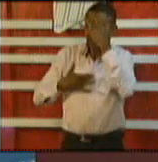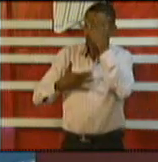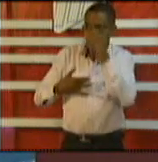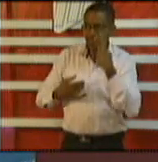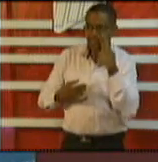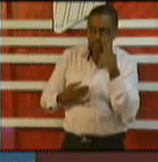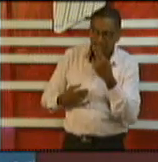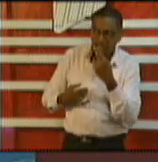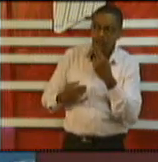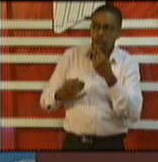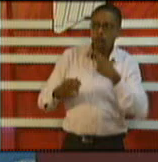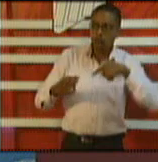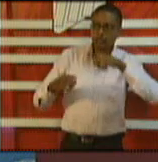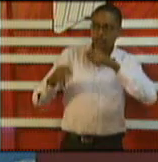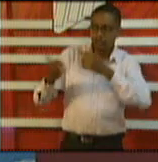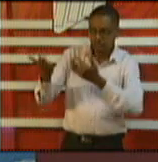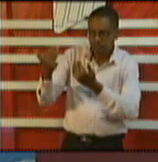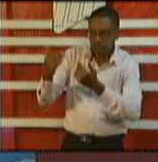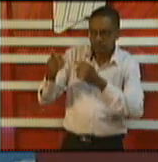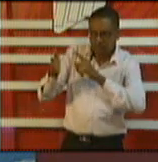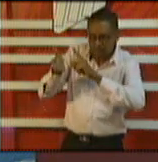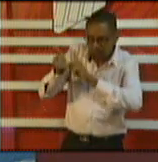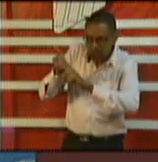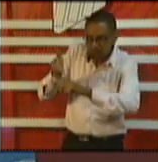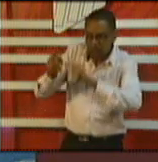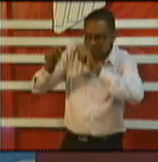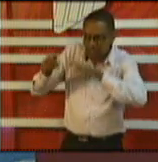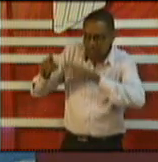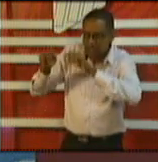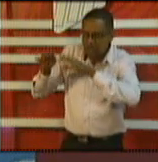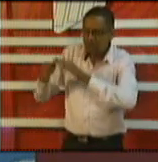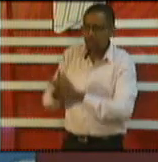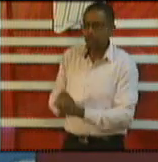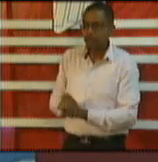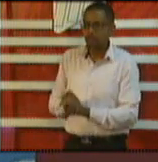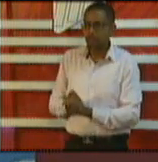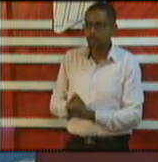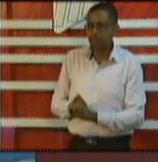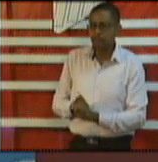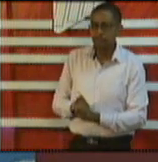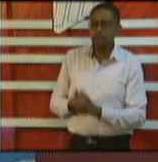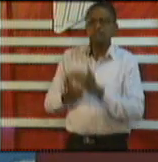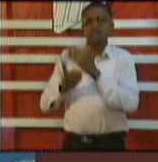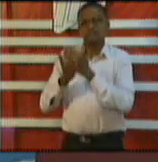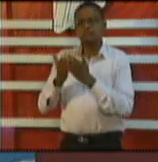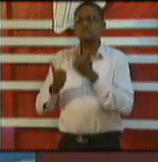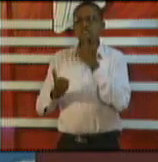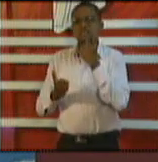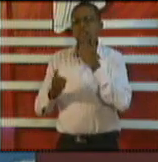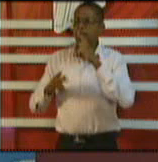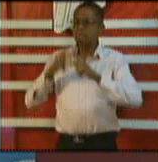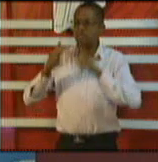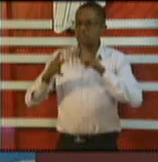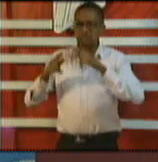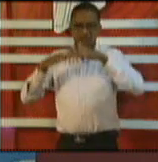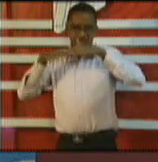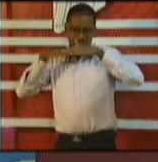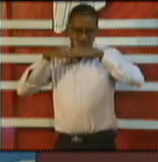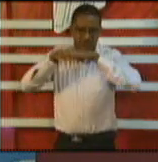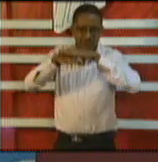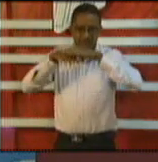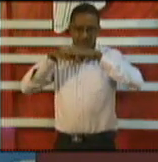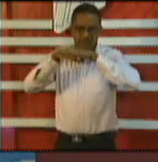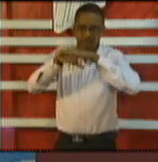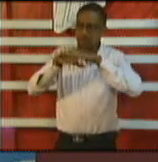they are saying that the numbers are extremely low of these people actually coming into the facilities three numbers remain low but testing